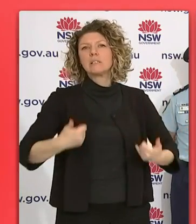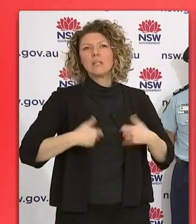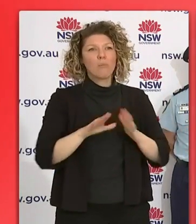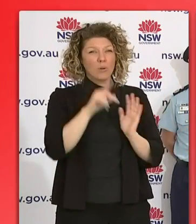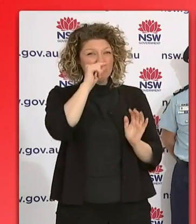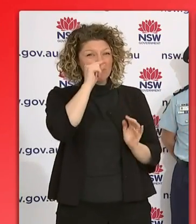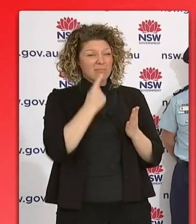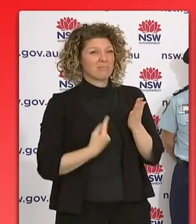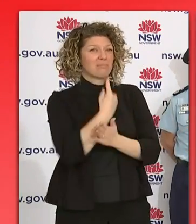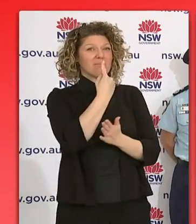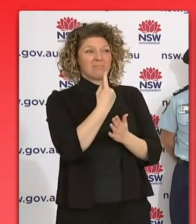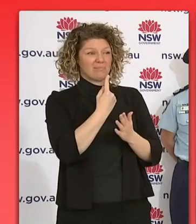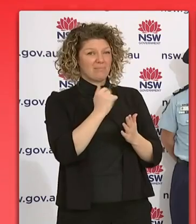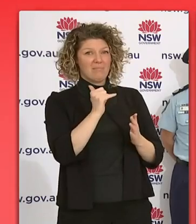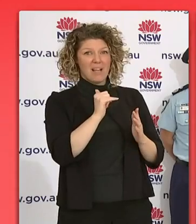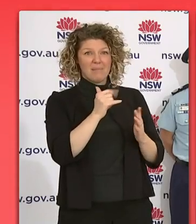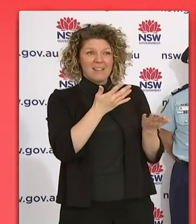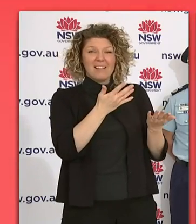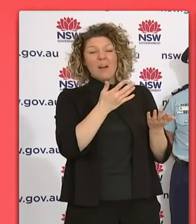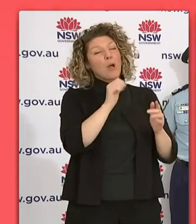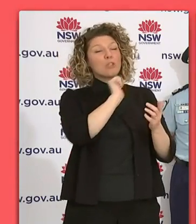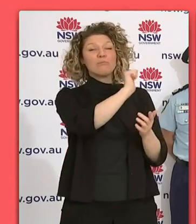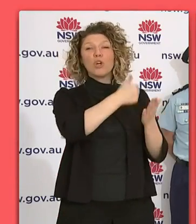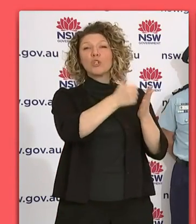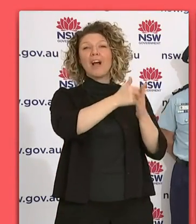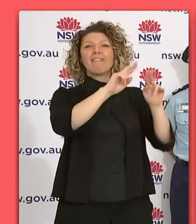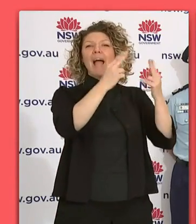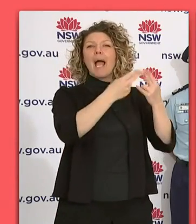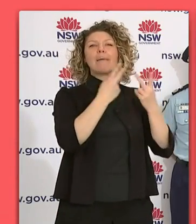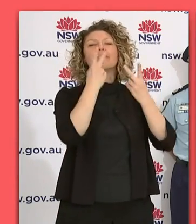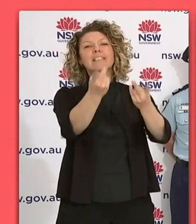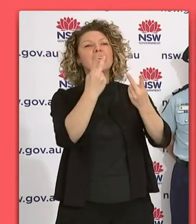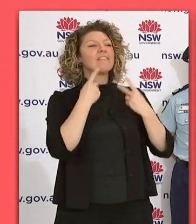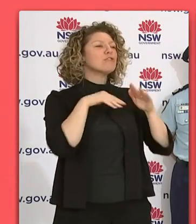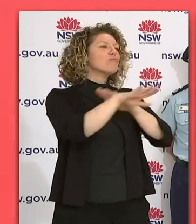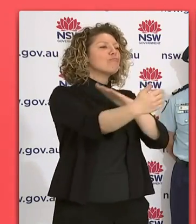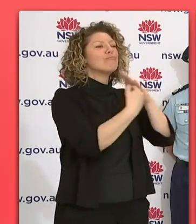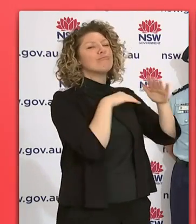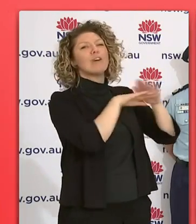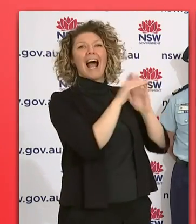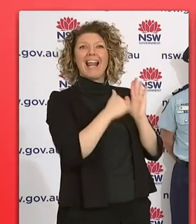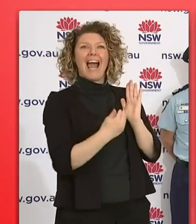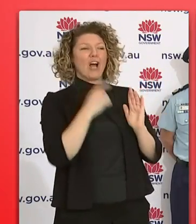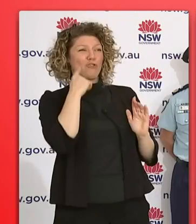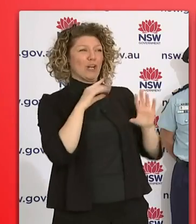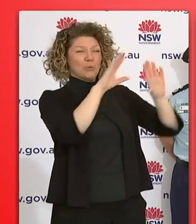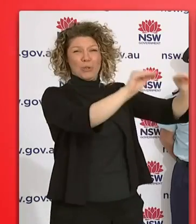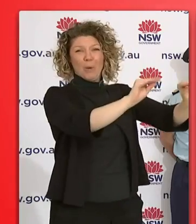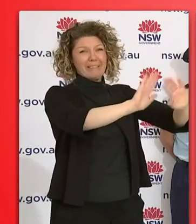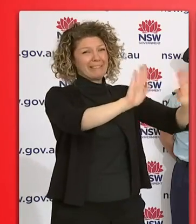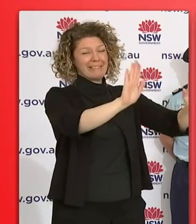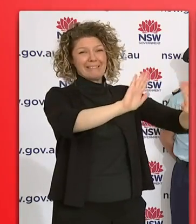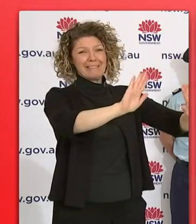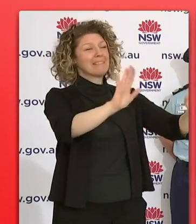circumstance would be to see family members moving between households. Our big effort this morning is to try and get that message through to